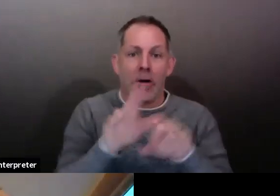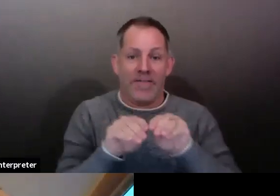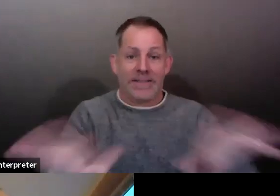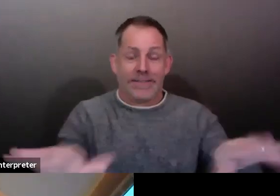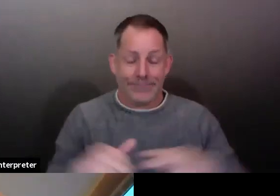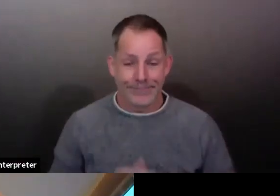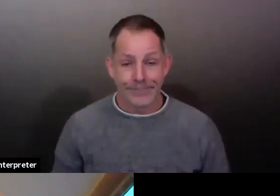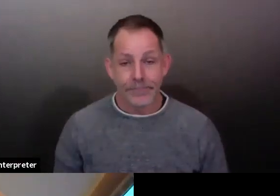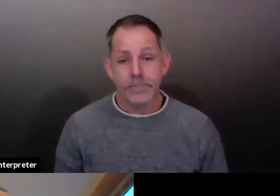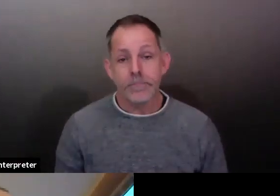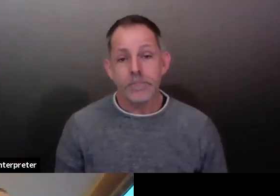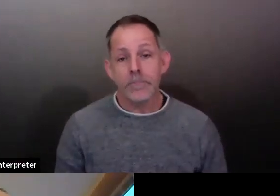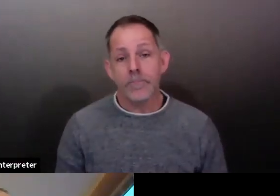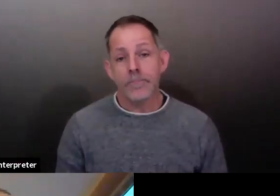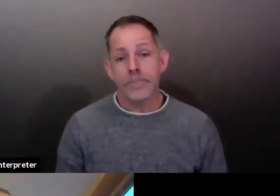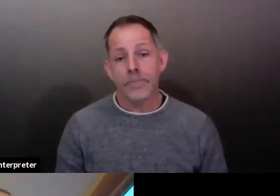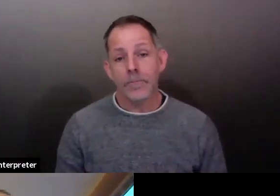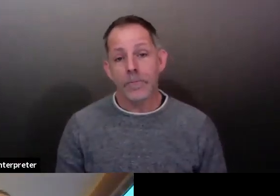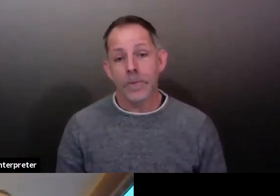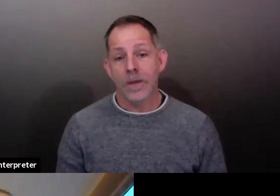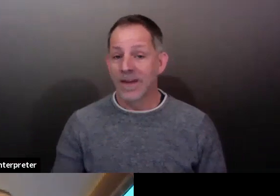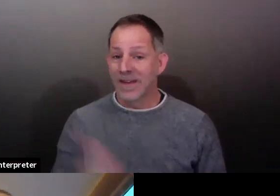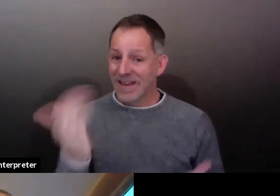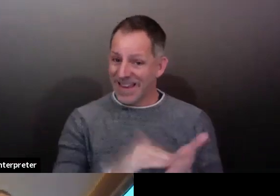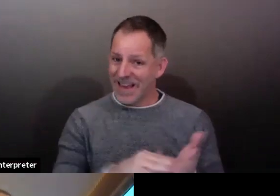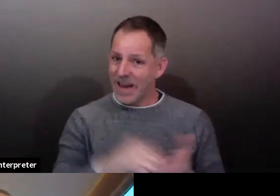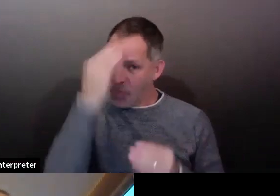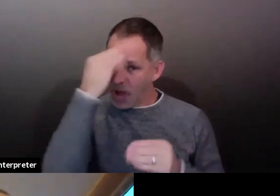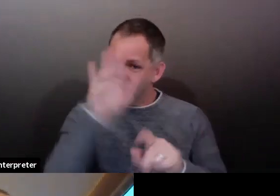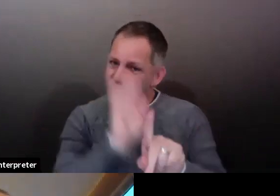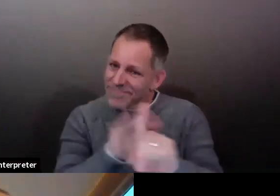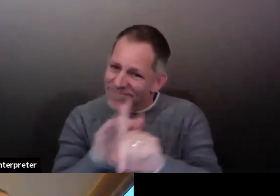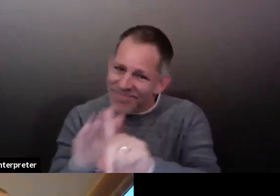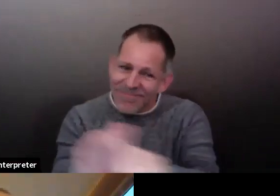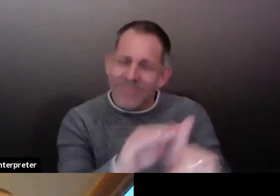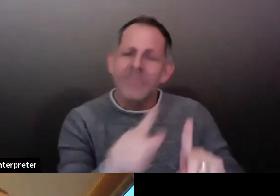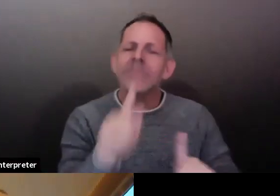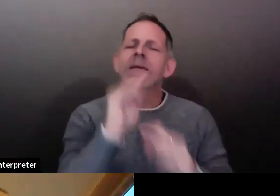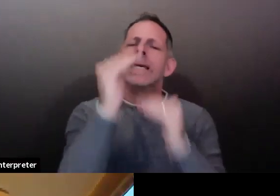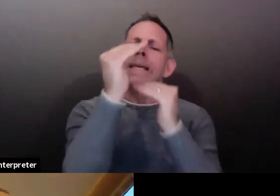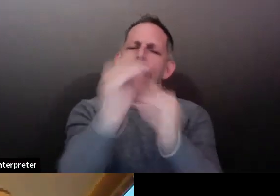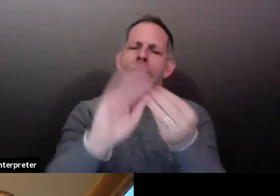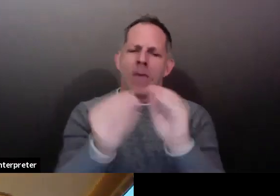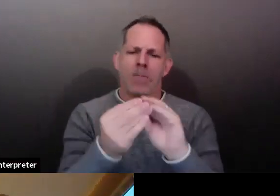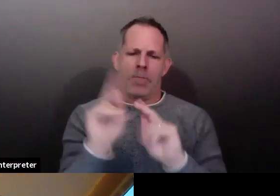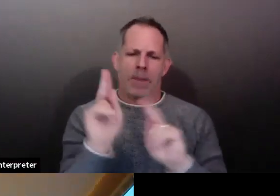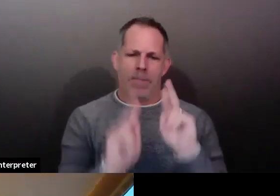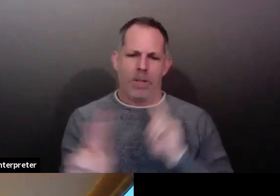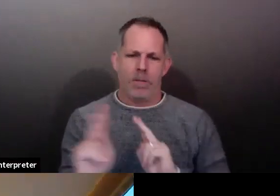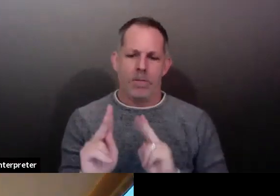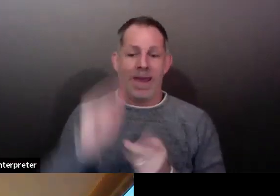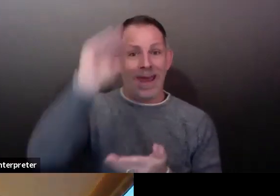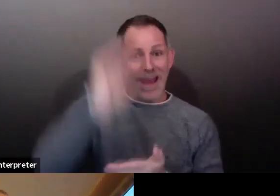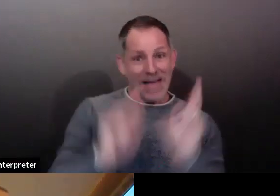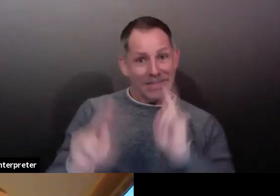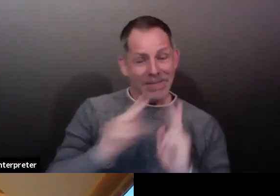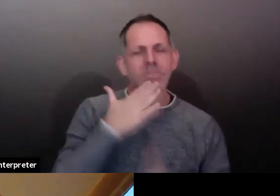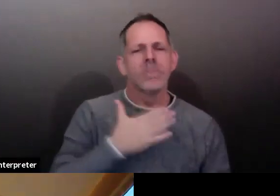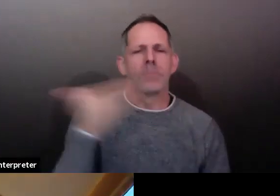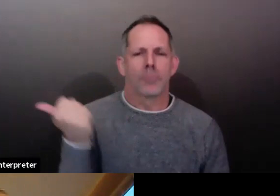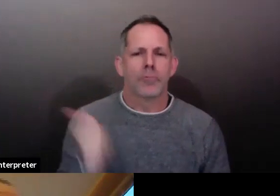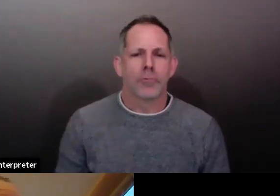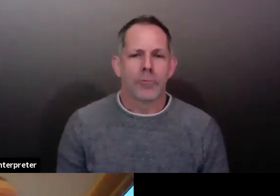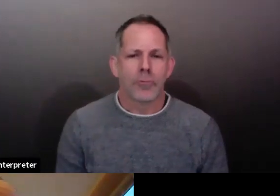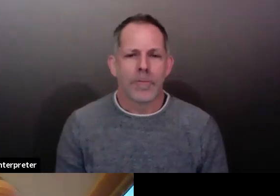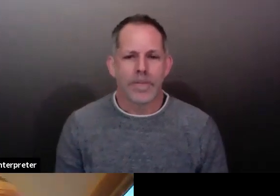limit gatherings and we need everyone to chip in in this respect. Speaking of face coverings, I'd also like to